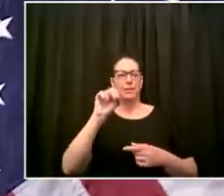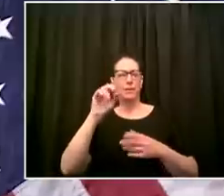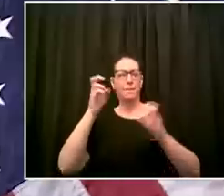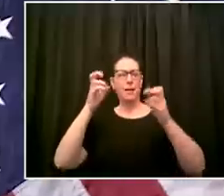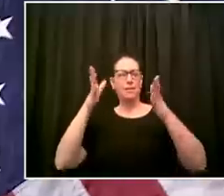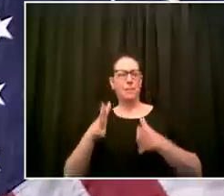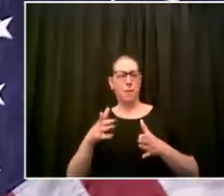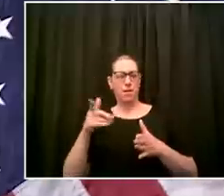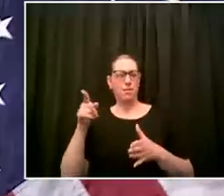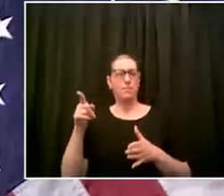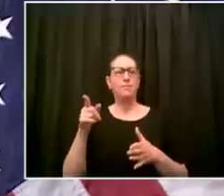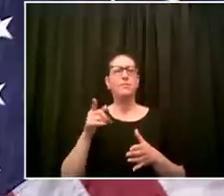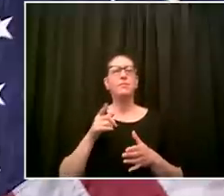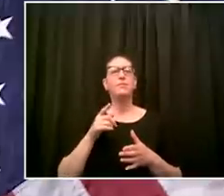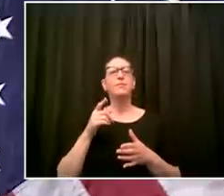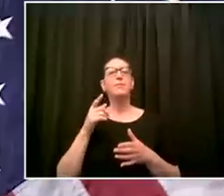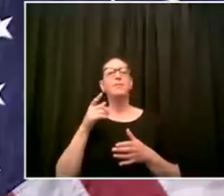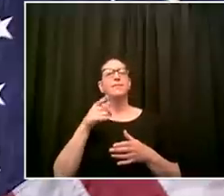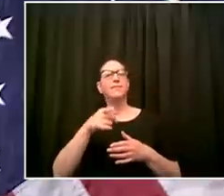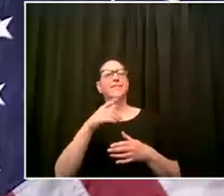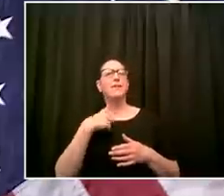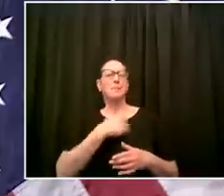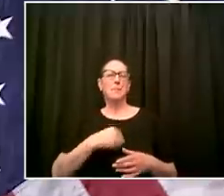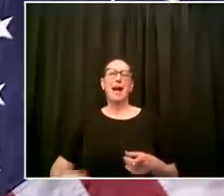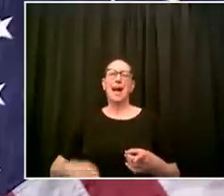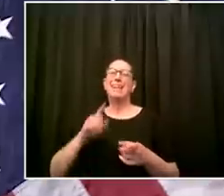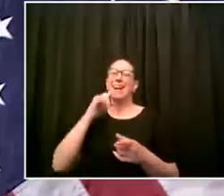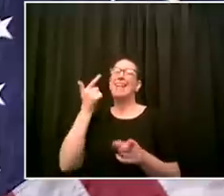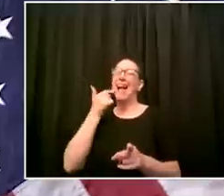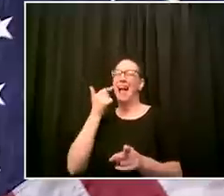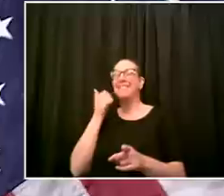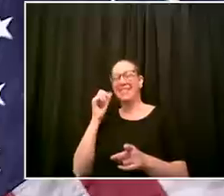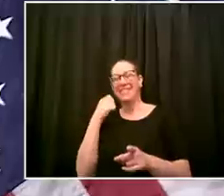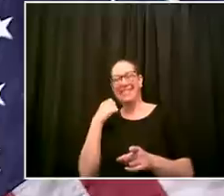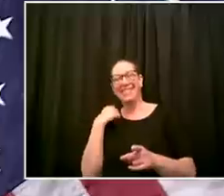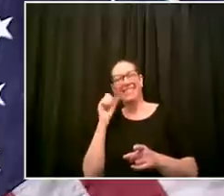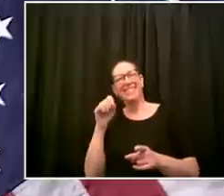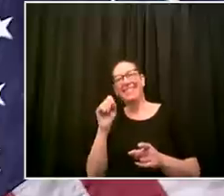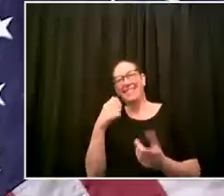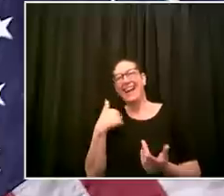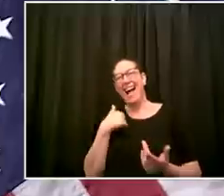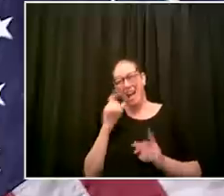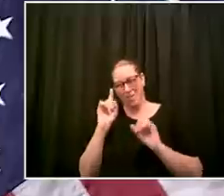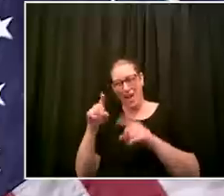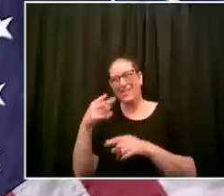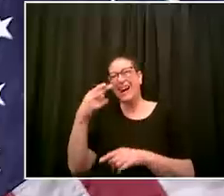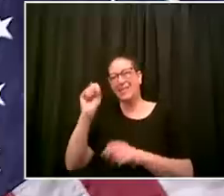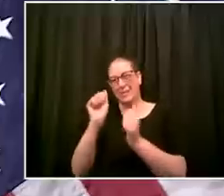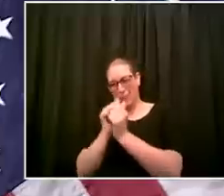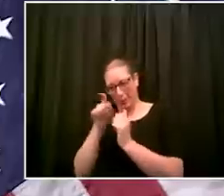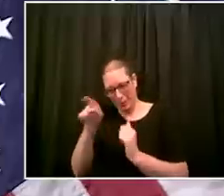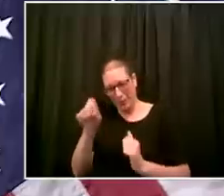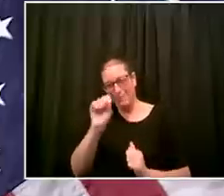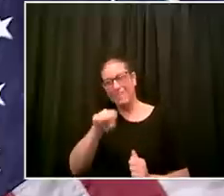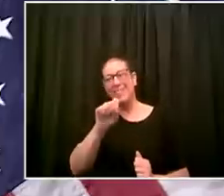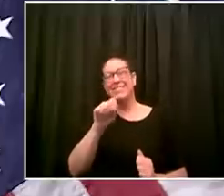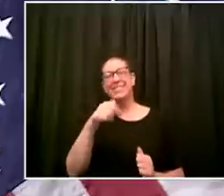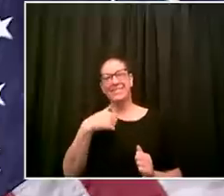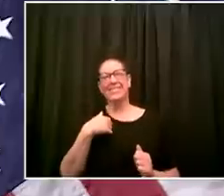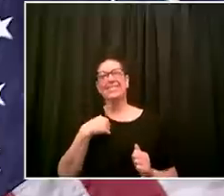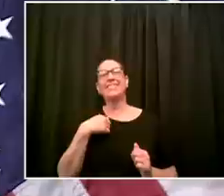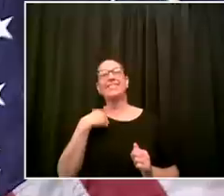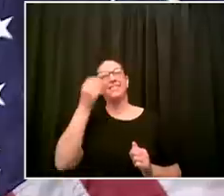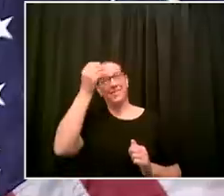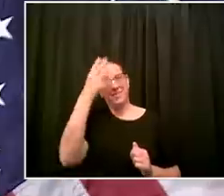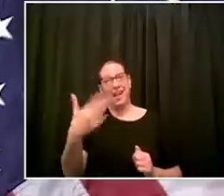i do is we tend to latch on to one show and see it through and we for a few